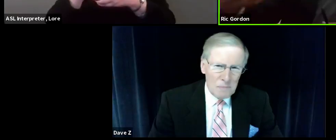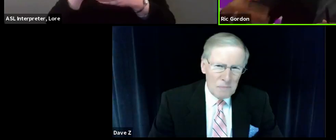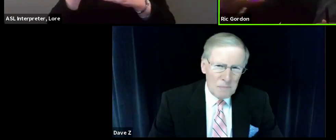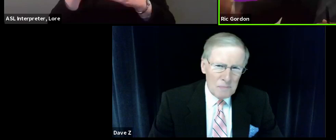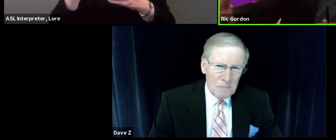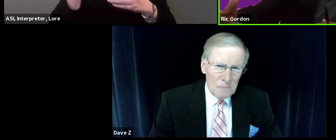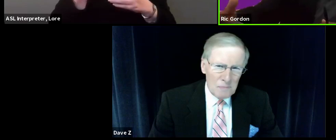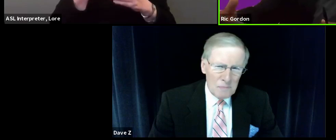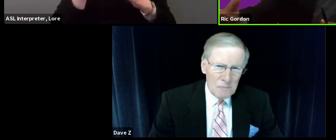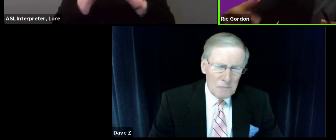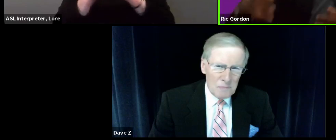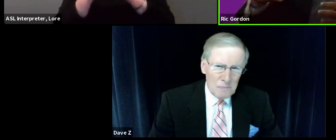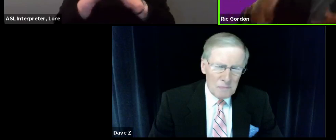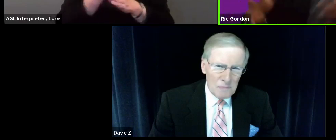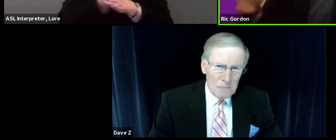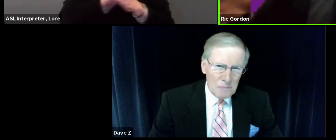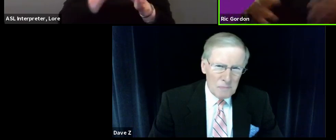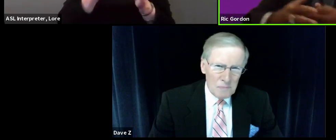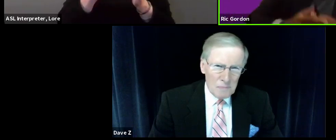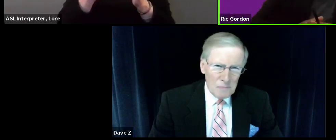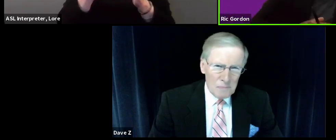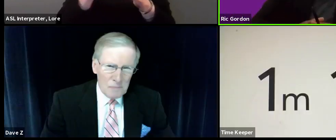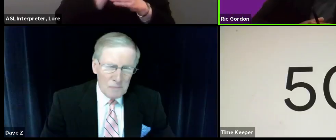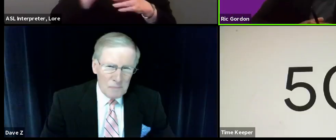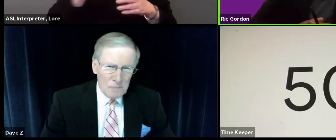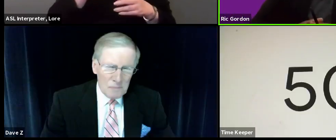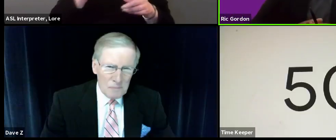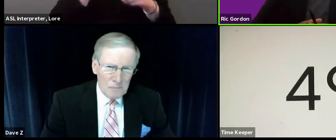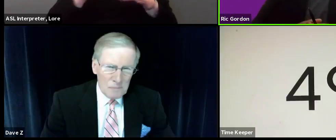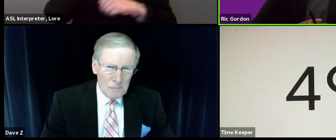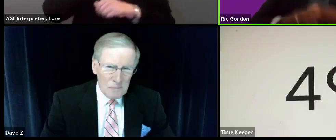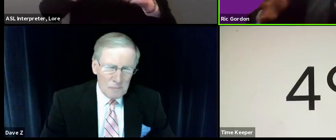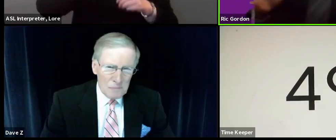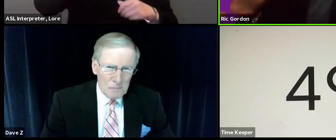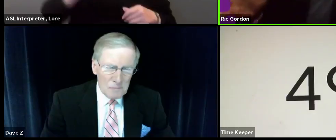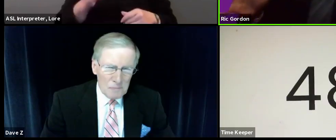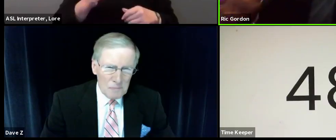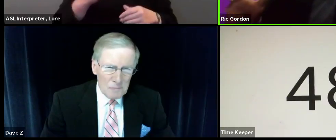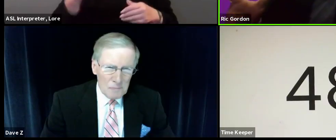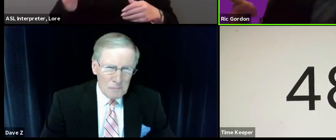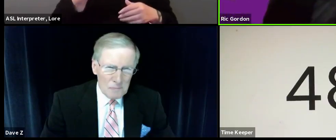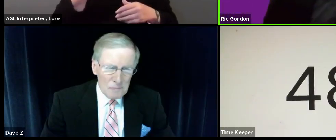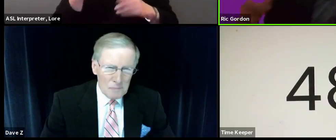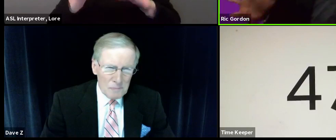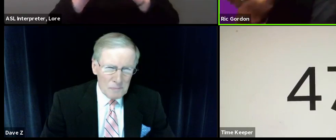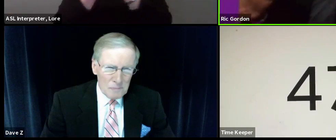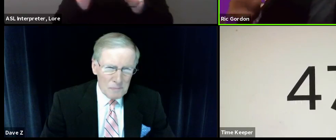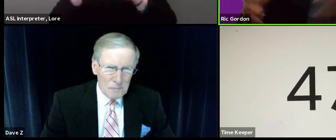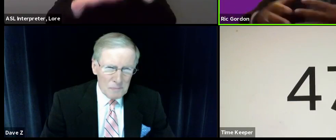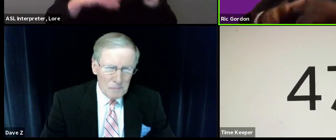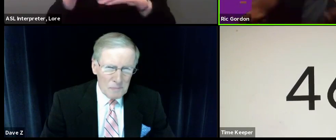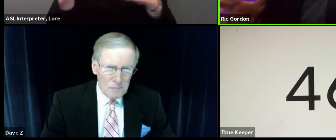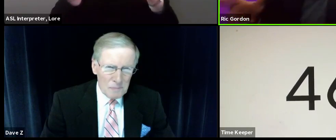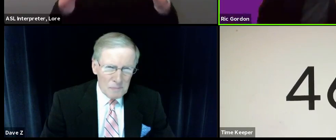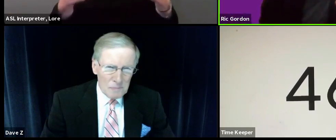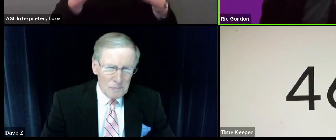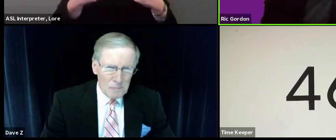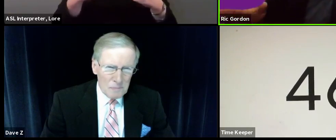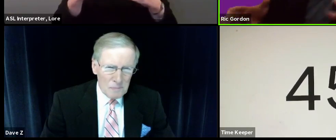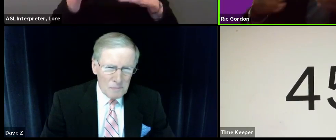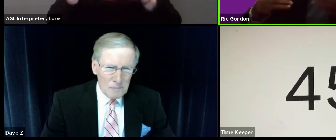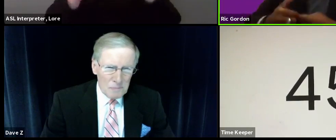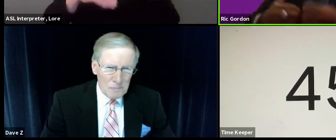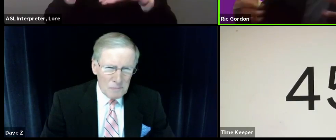before our council meetings, and we start to talk with each other, having team building exercises to help build unity amongst